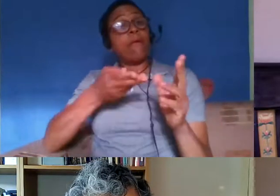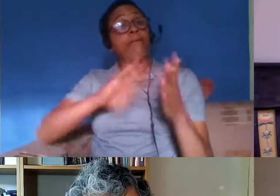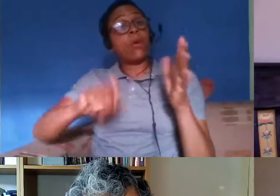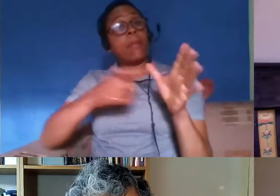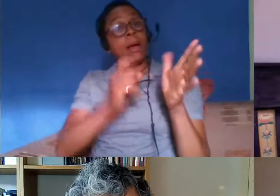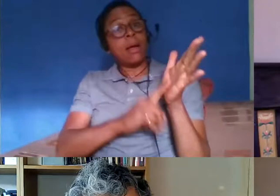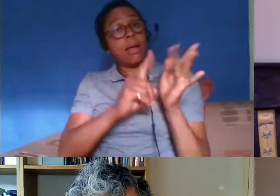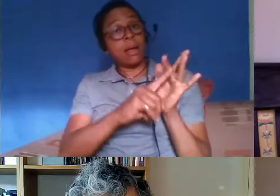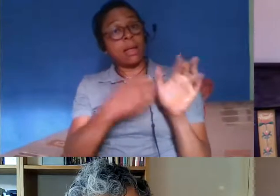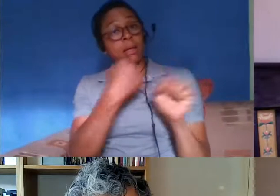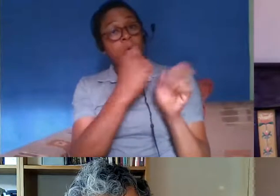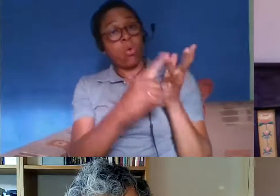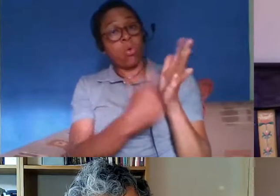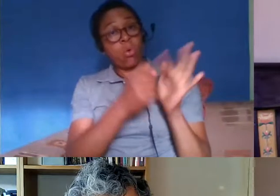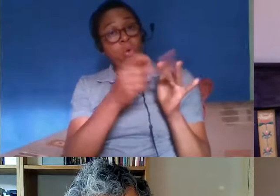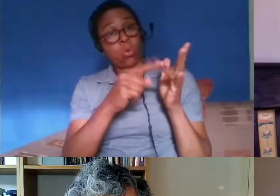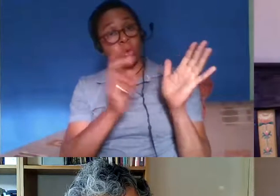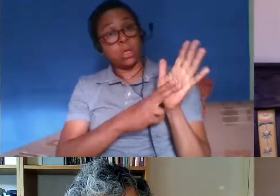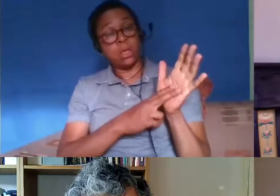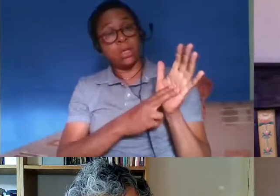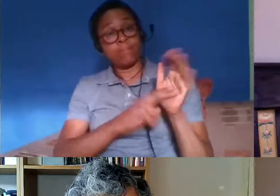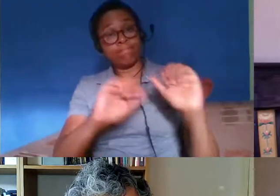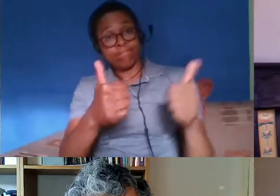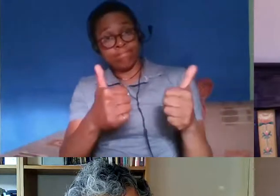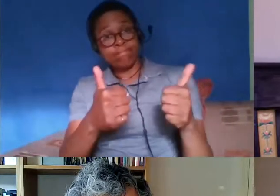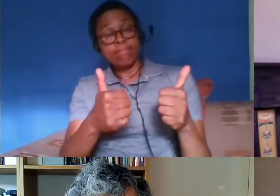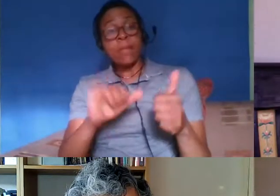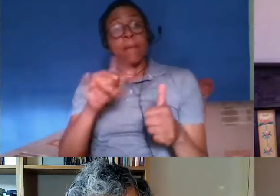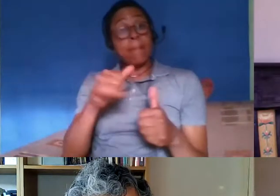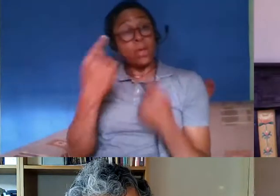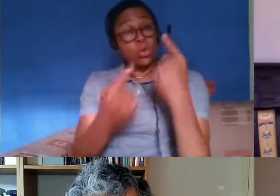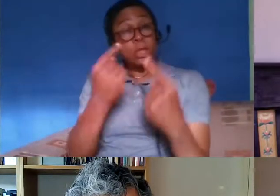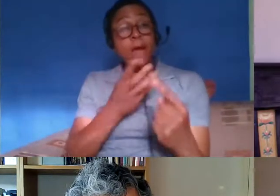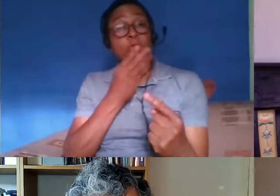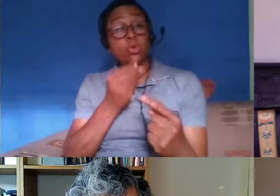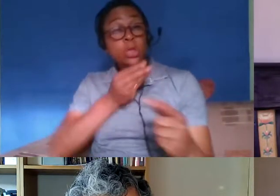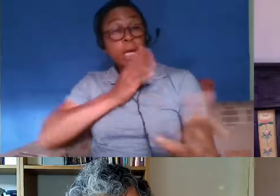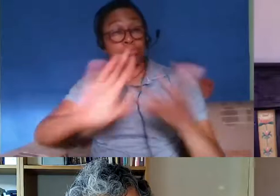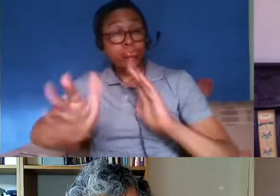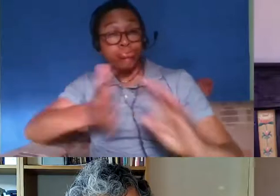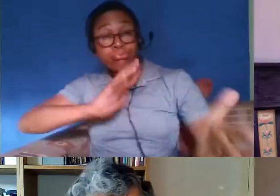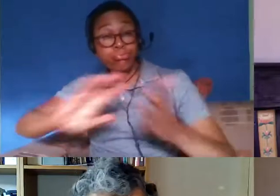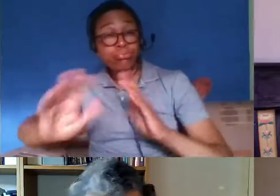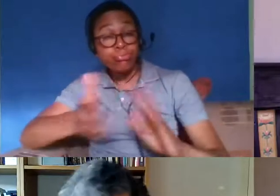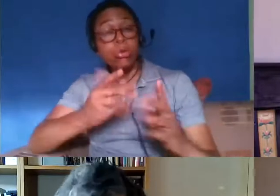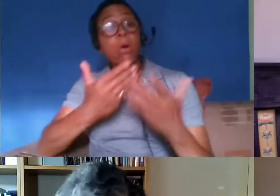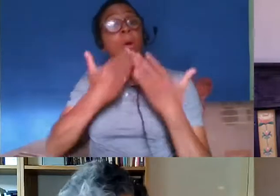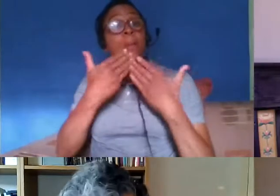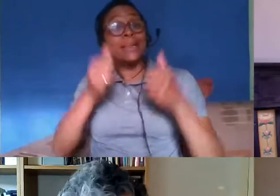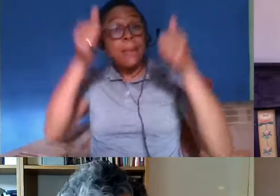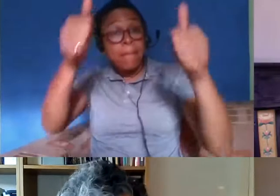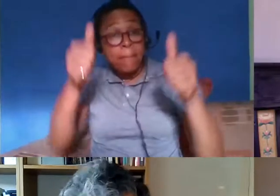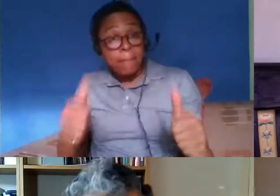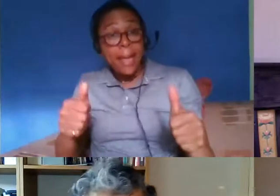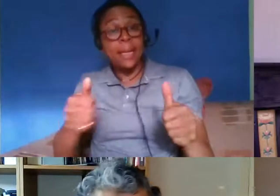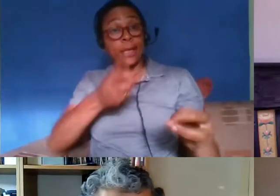ali if you are interested in pinning ali uh to get a clearer view you can do that uh there are also